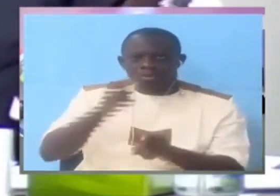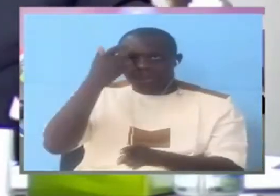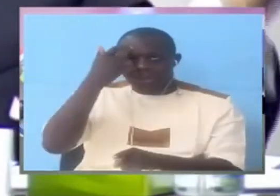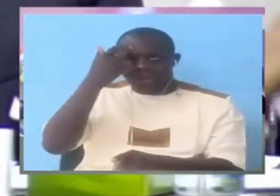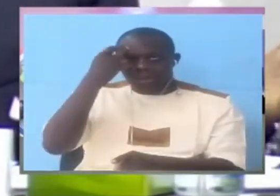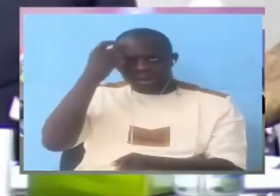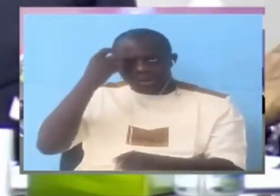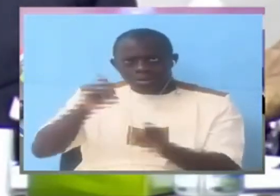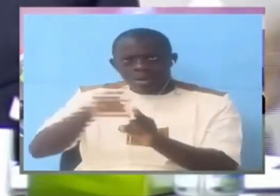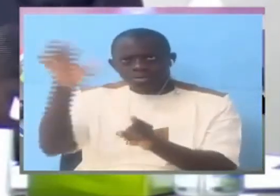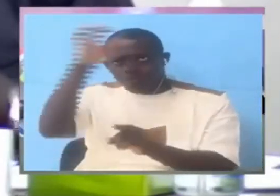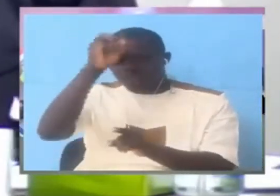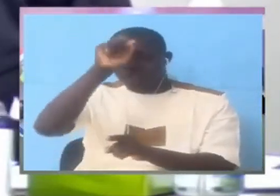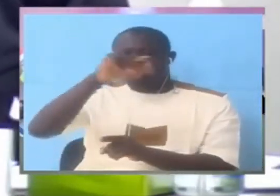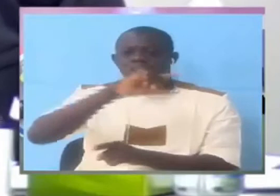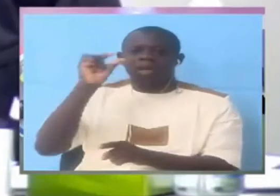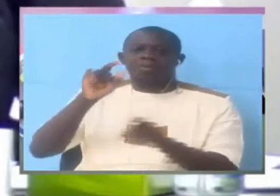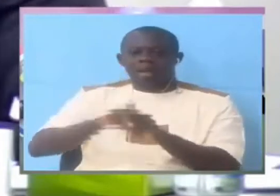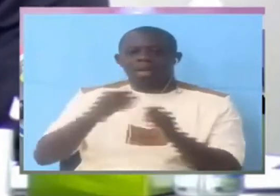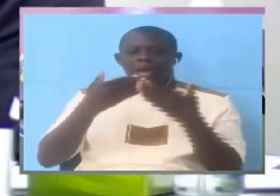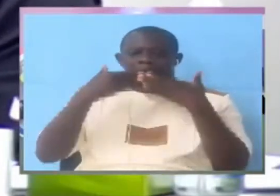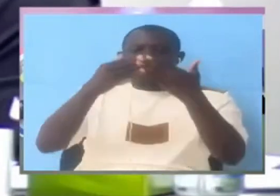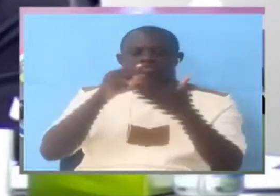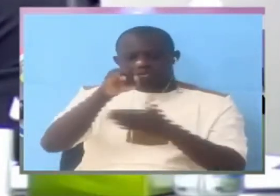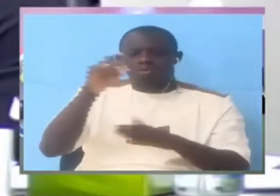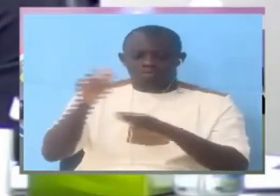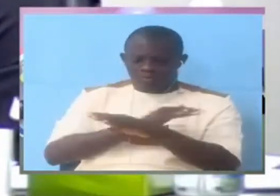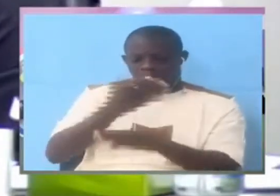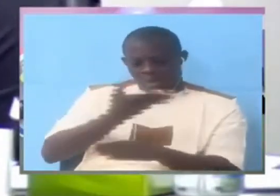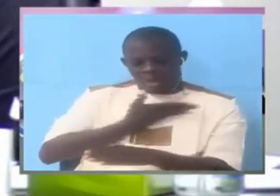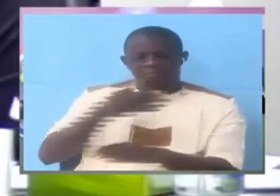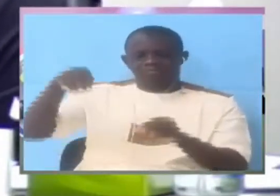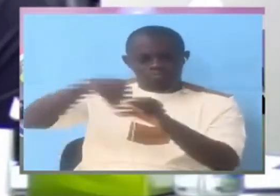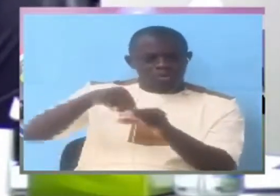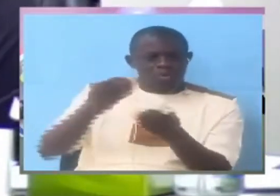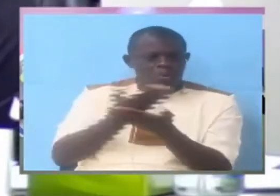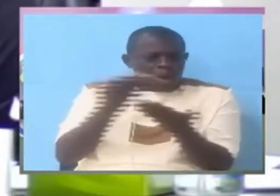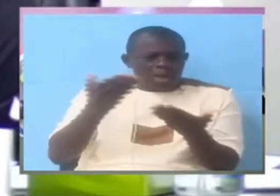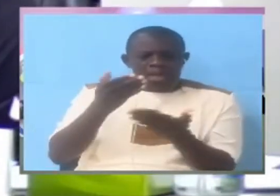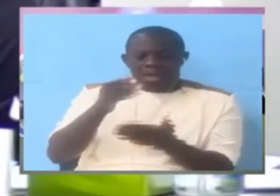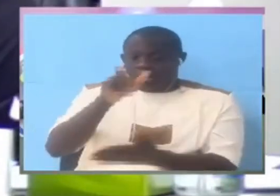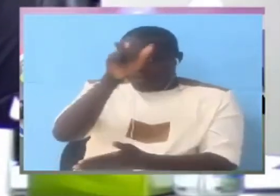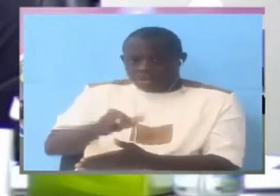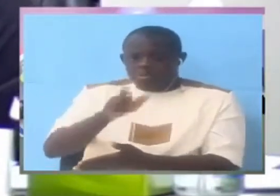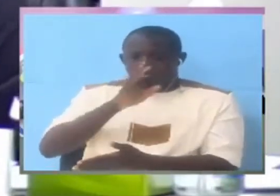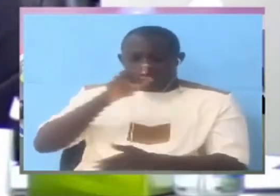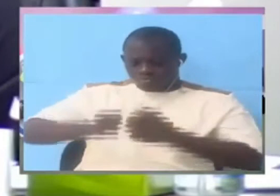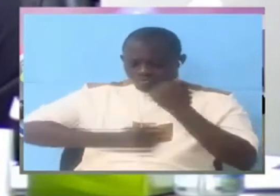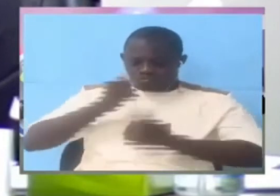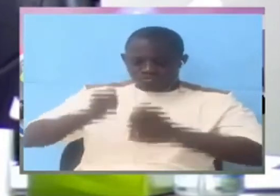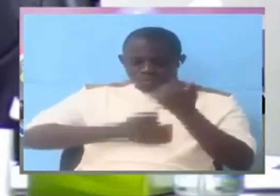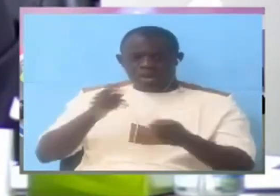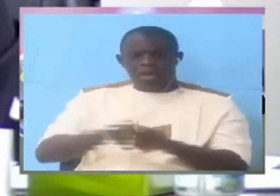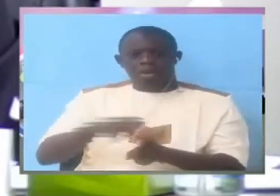their victimizers why would a victim want you to be